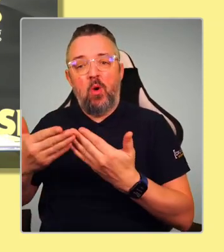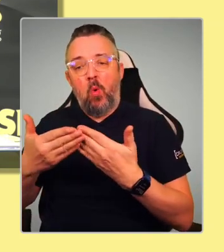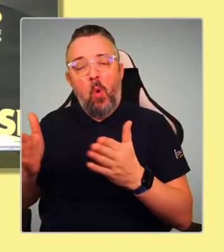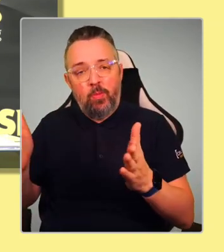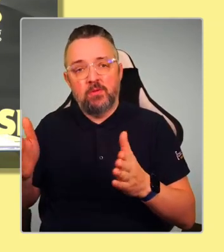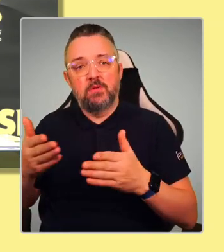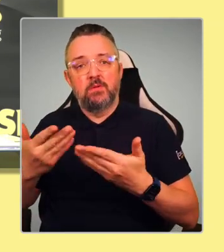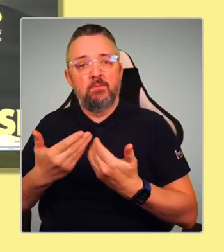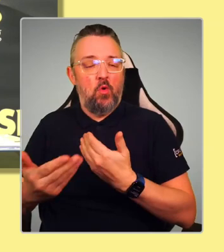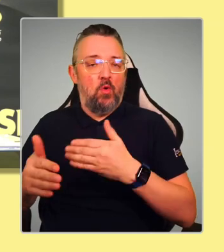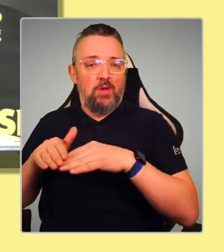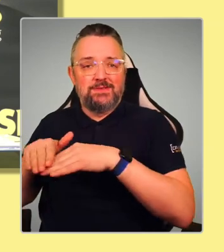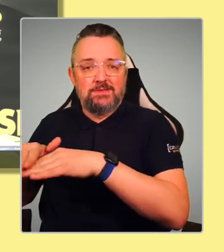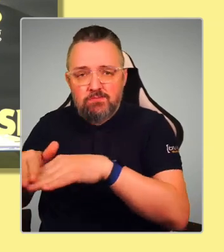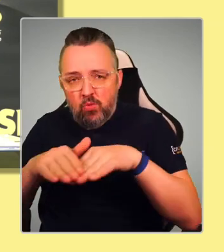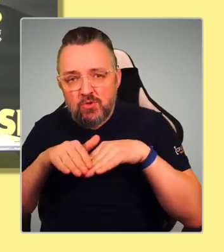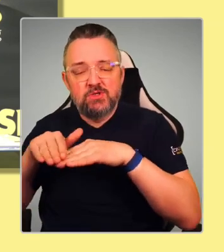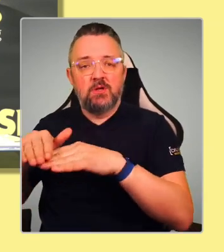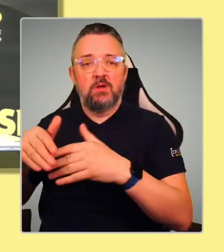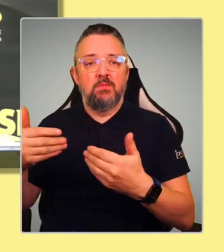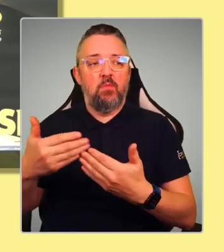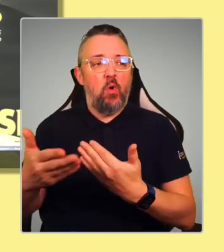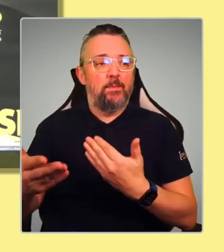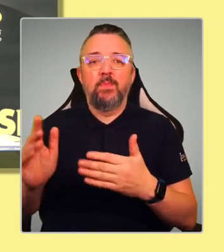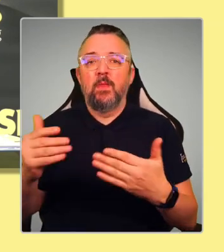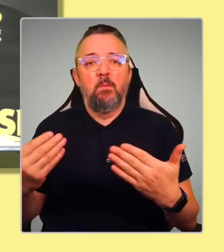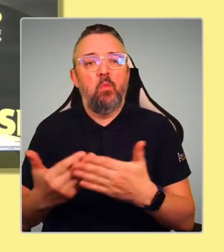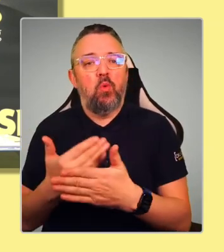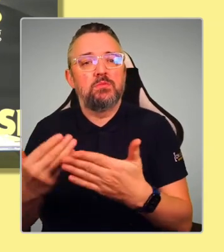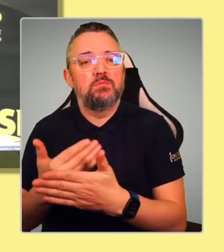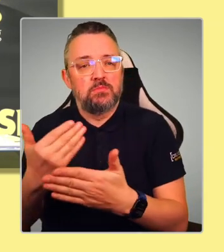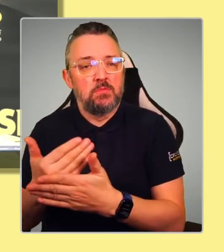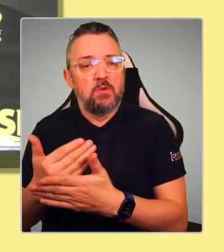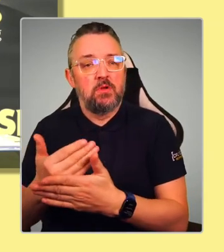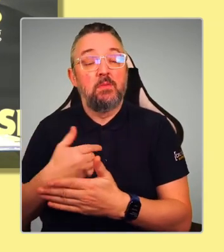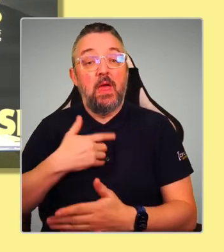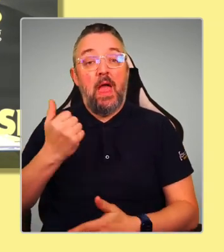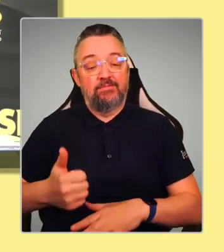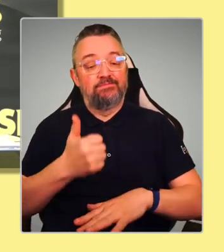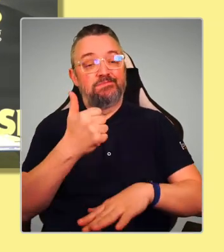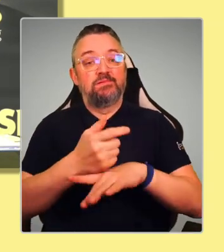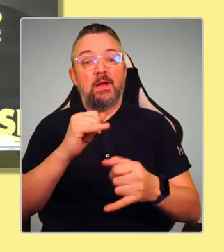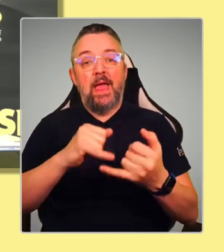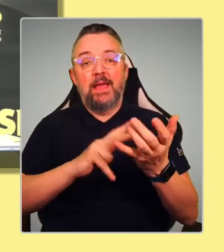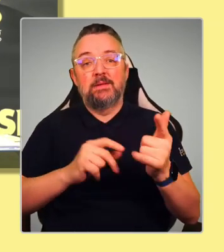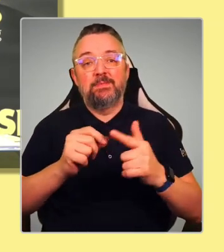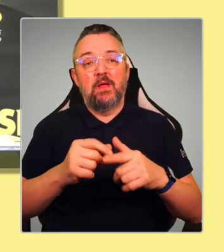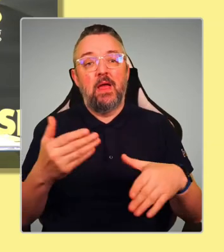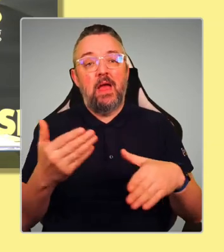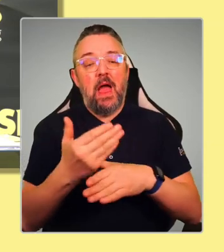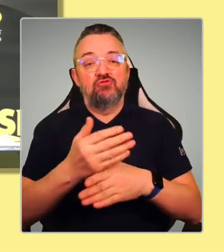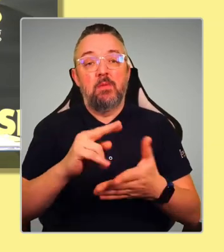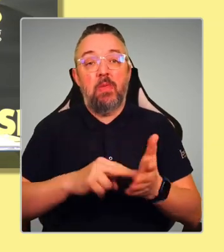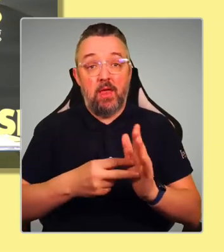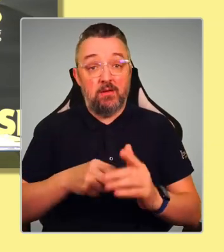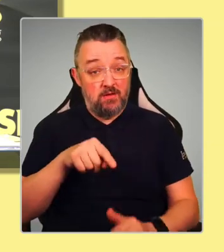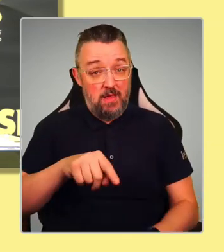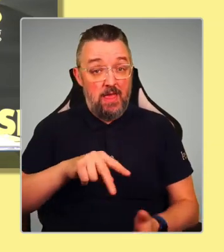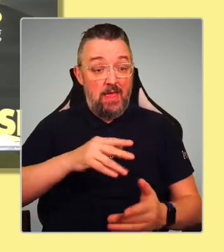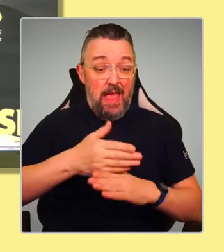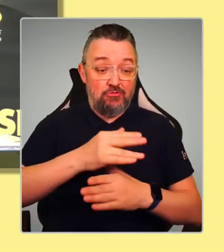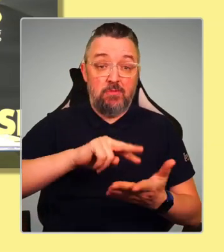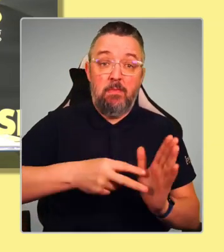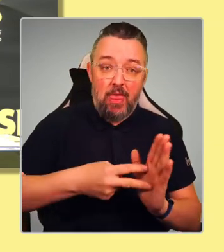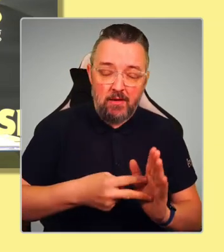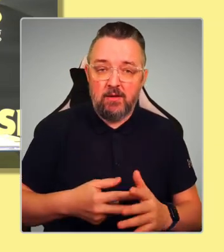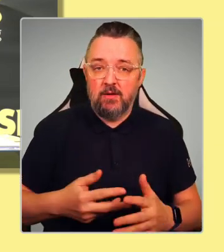in terms of modernisation. So I've set out an SNP action plan, and this is specifically about how we modernise and change and